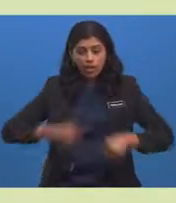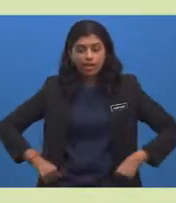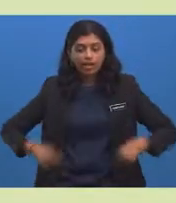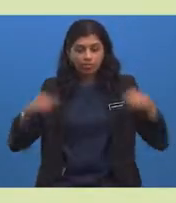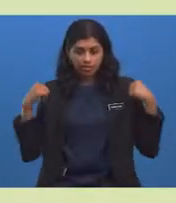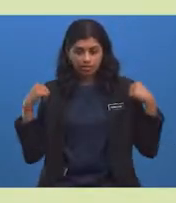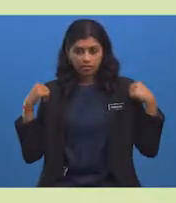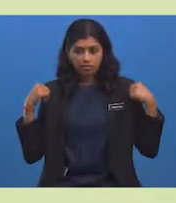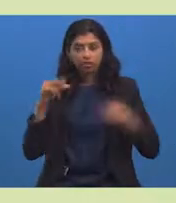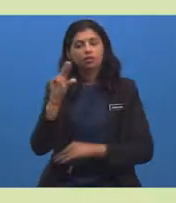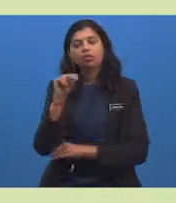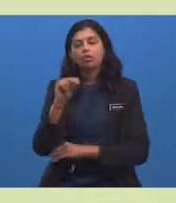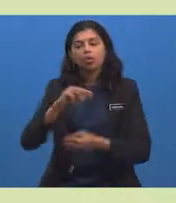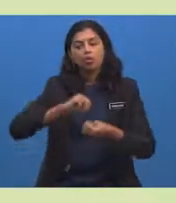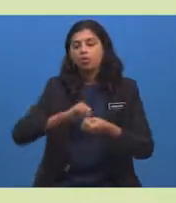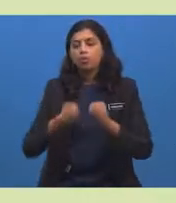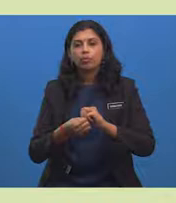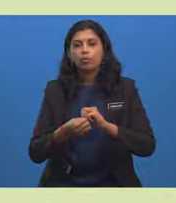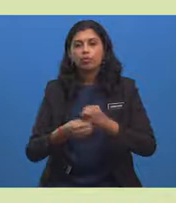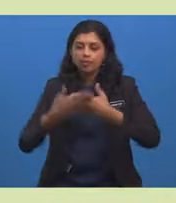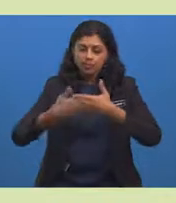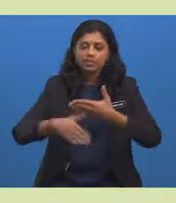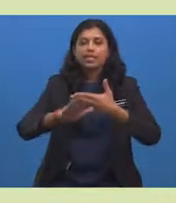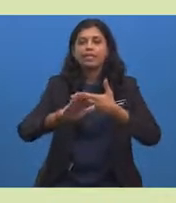problem with the delivery